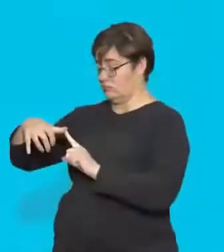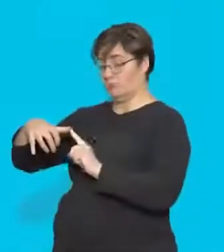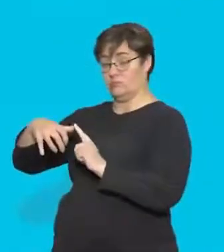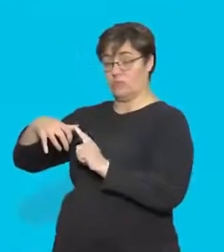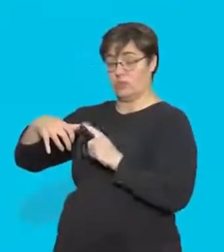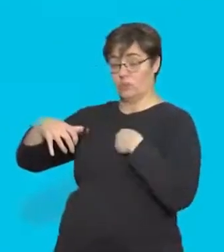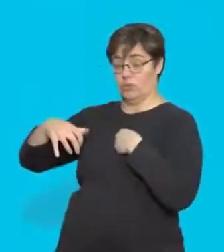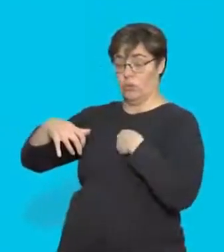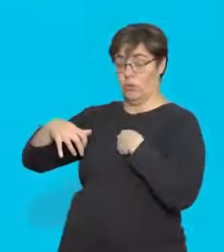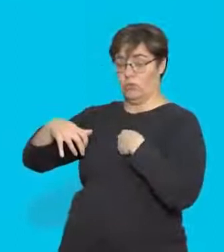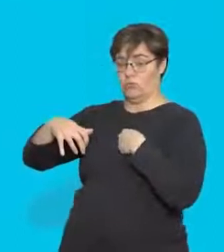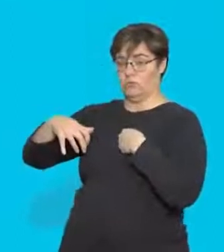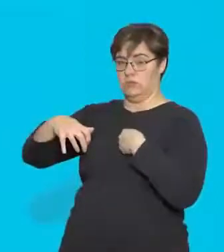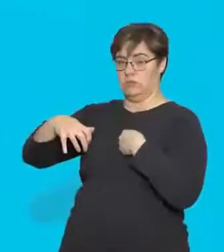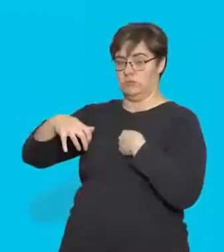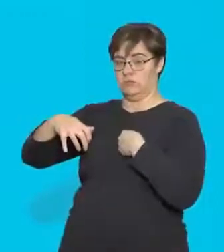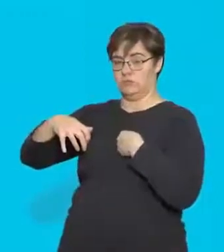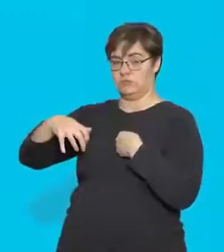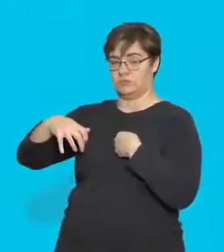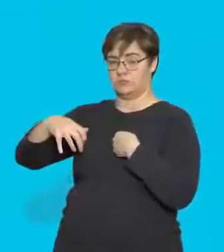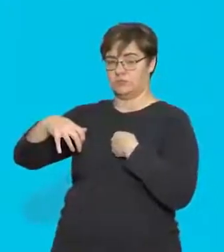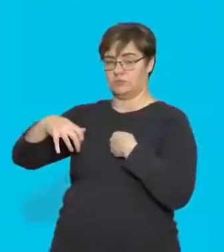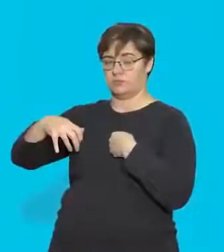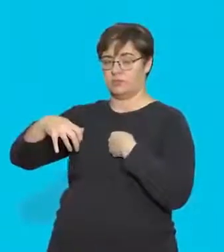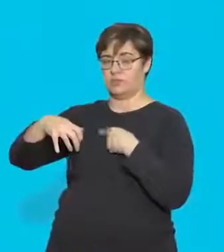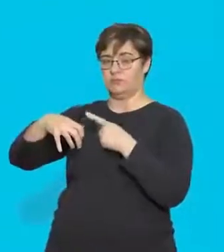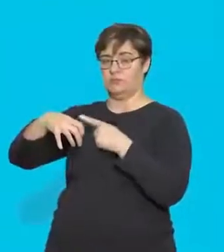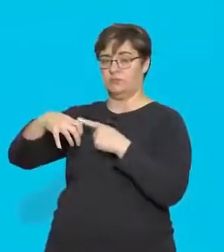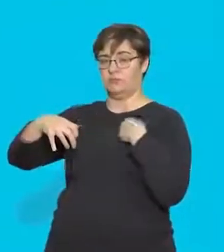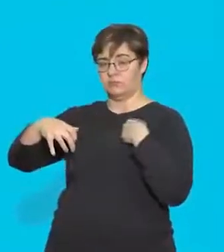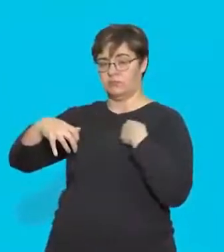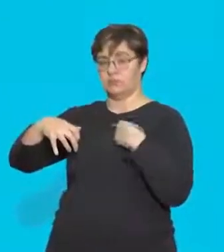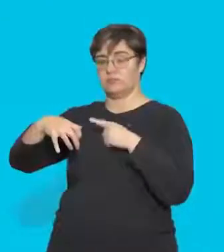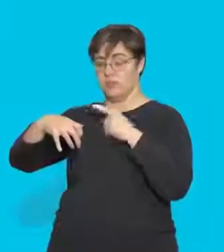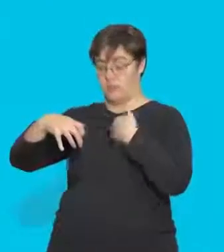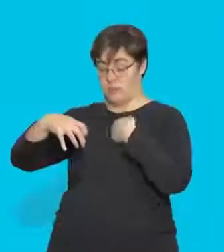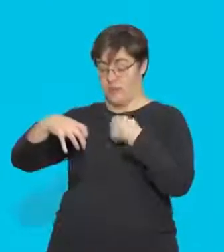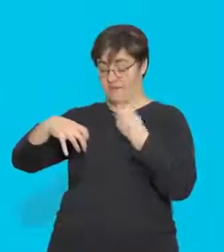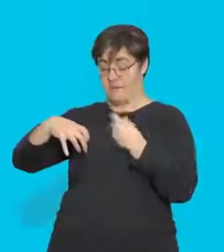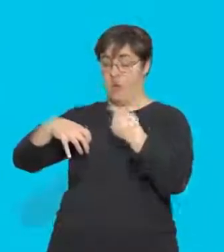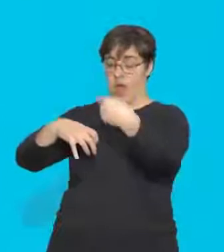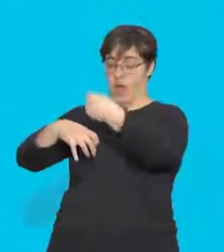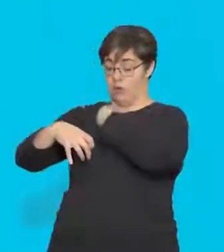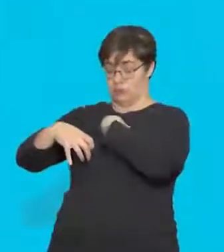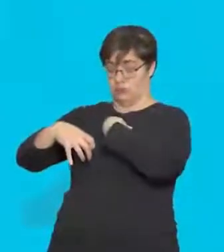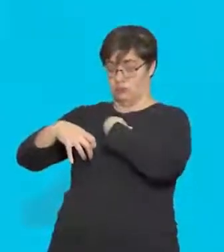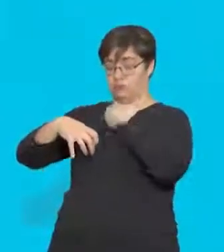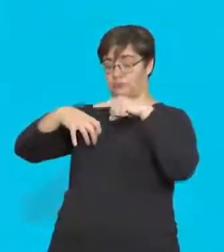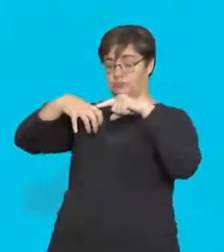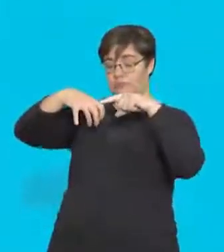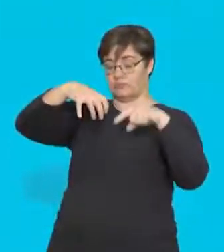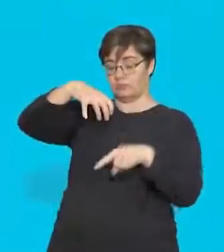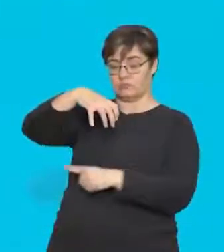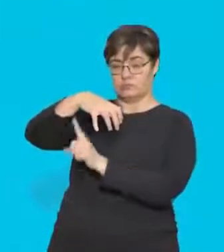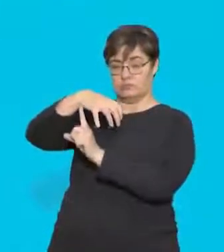You see it as a dot. You don't see the tail feathers. So the thumb now points towards you. It's coming out of the board. And in